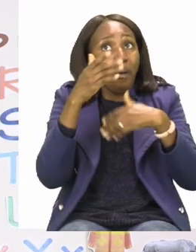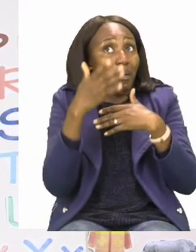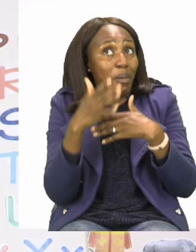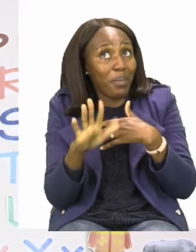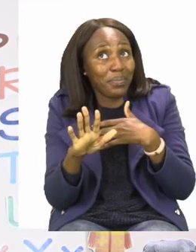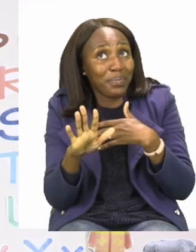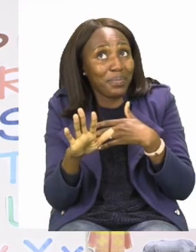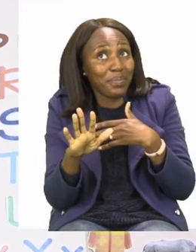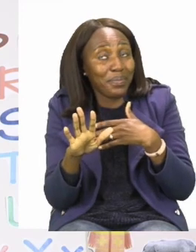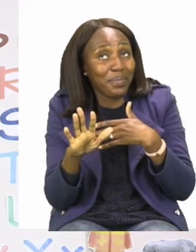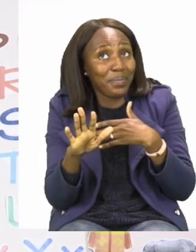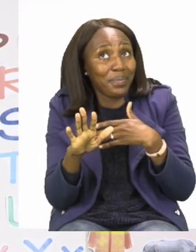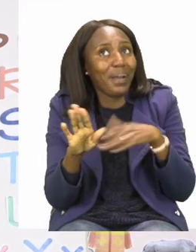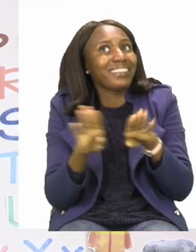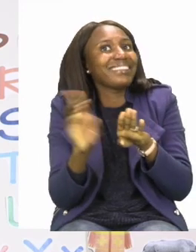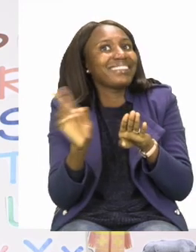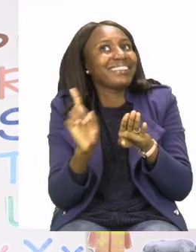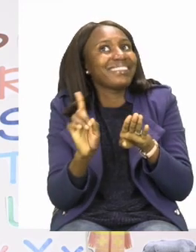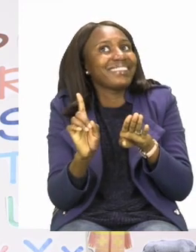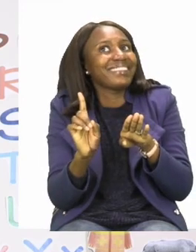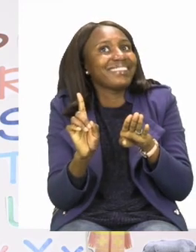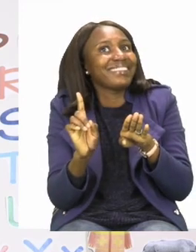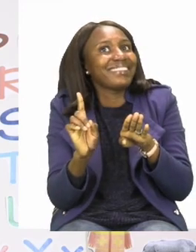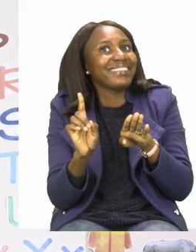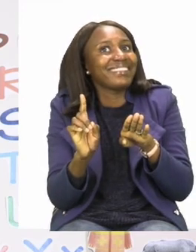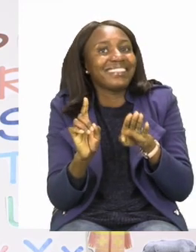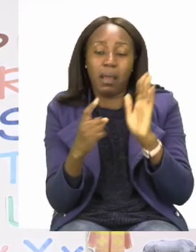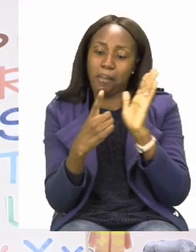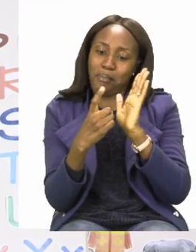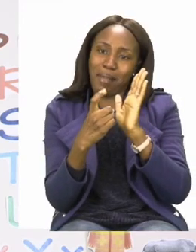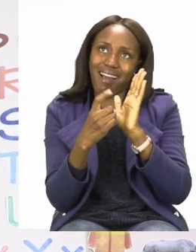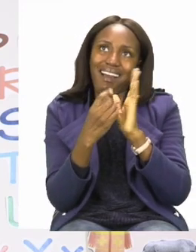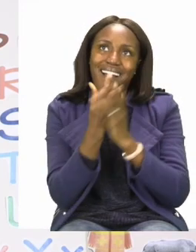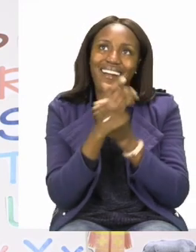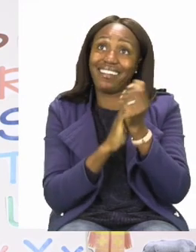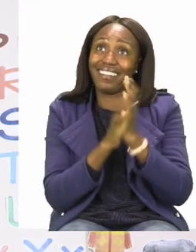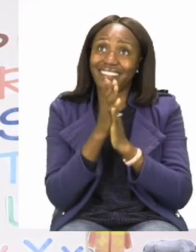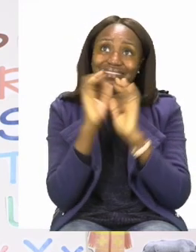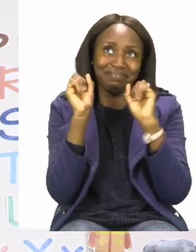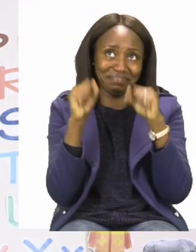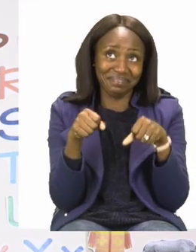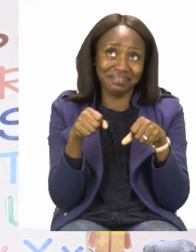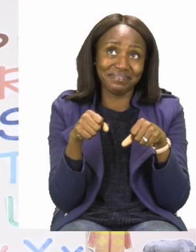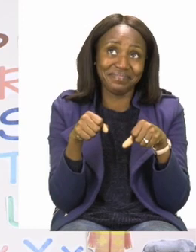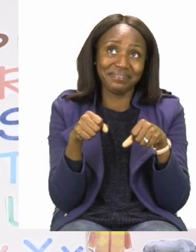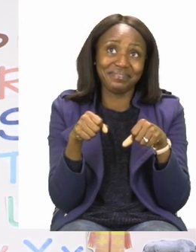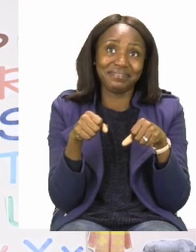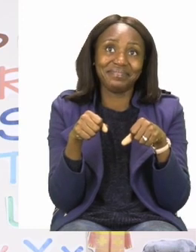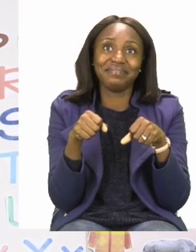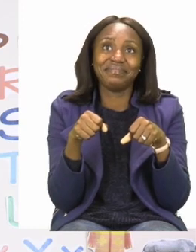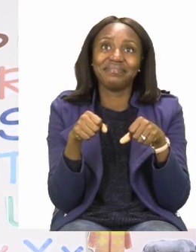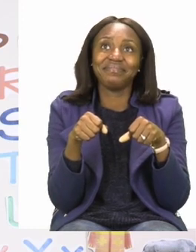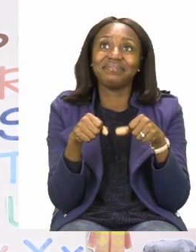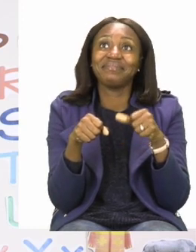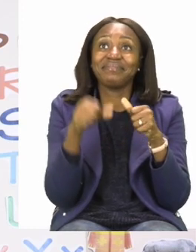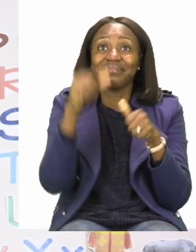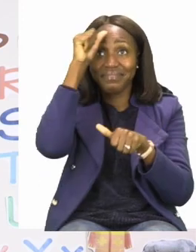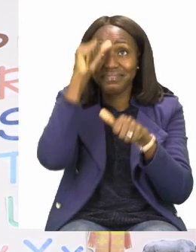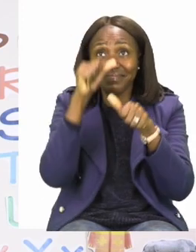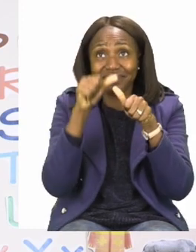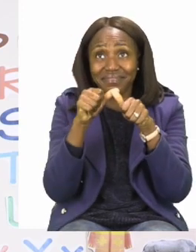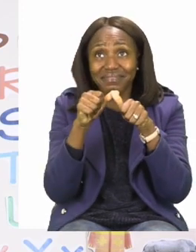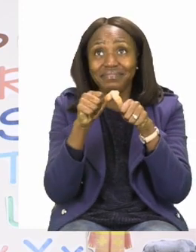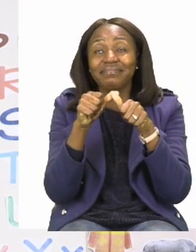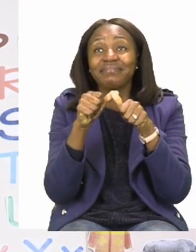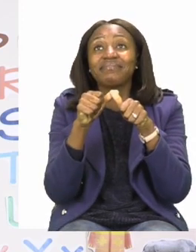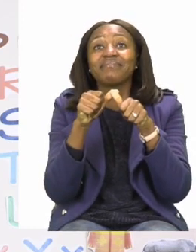work, which was a lot, it's time to sanitize. Remember, we sanitize to keep